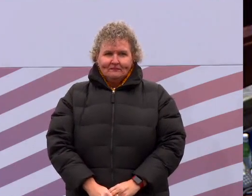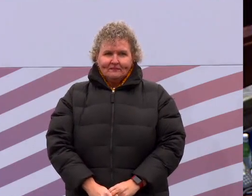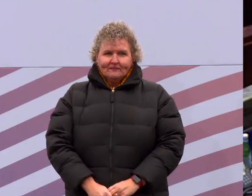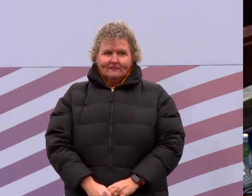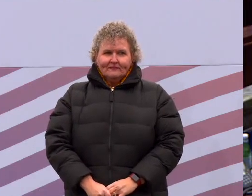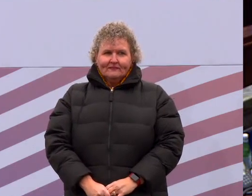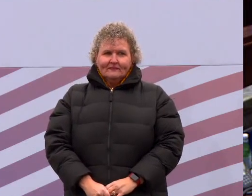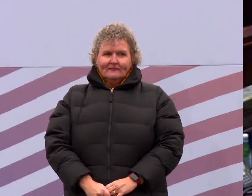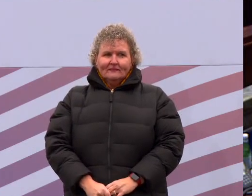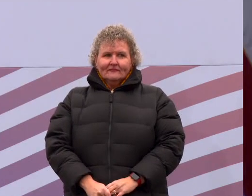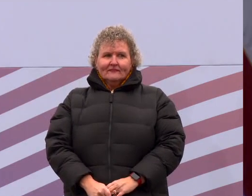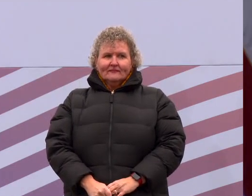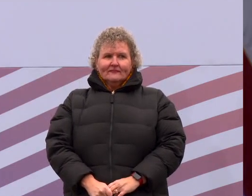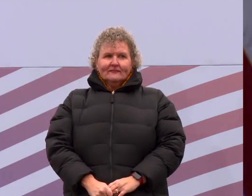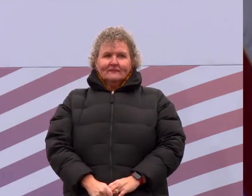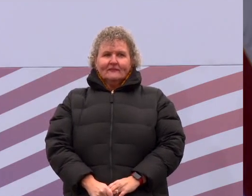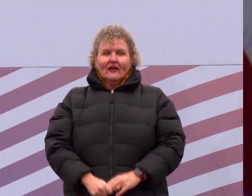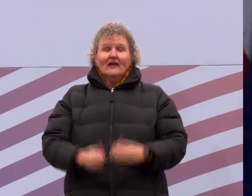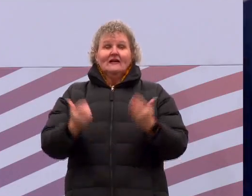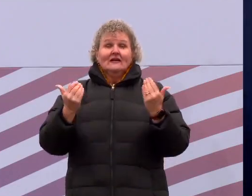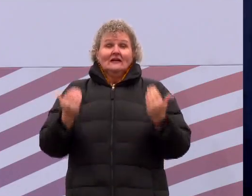Now, let's work.